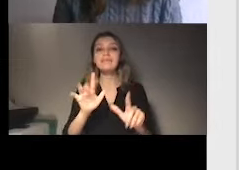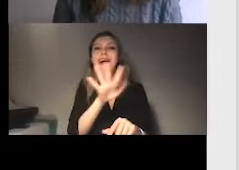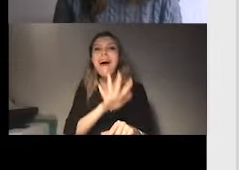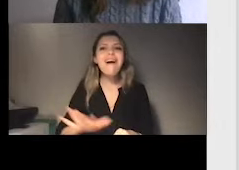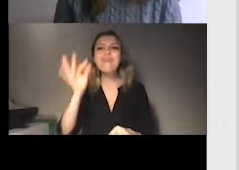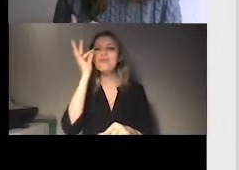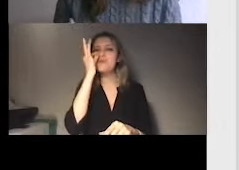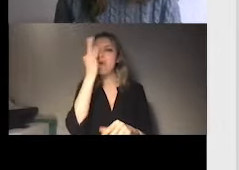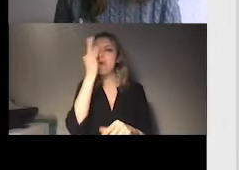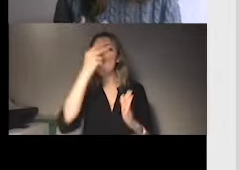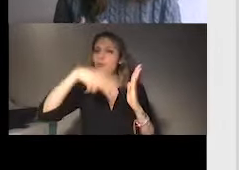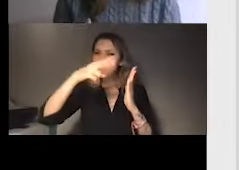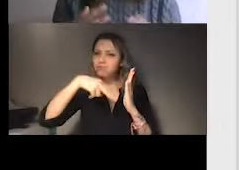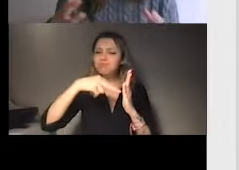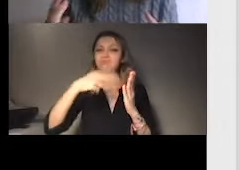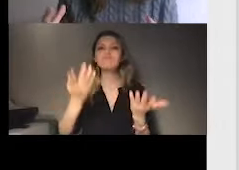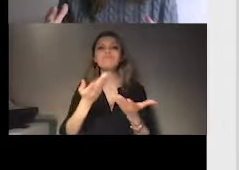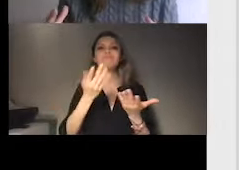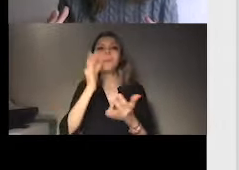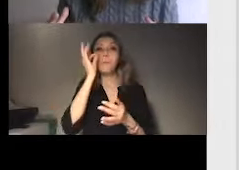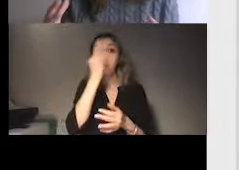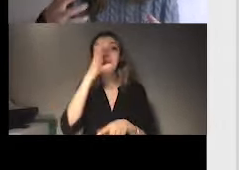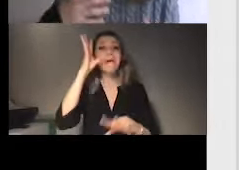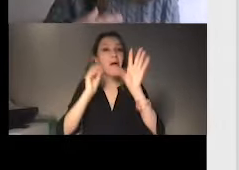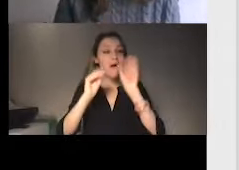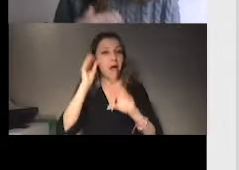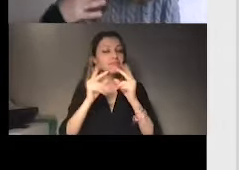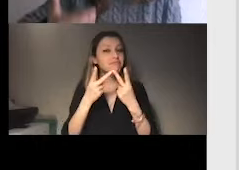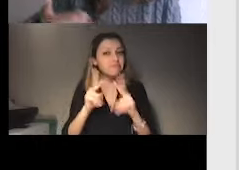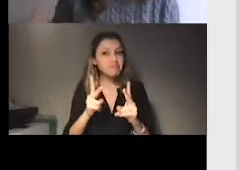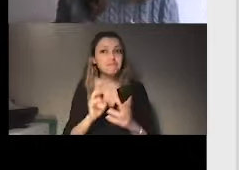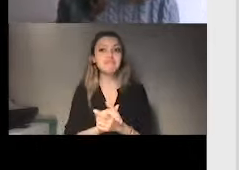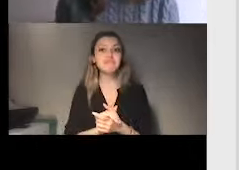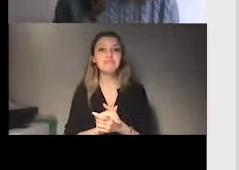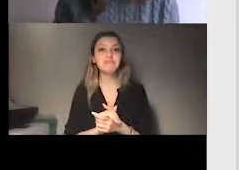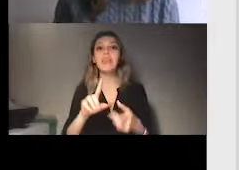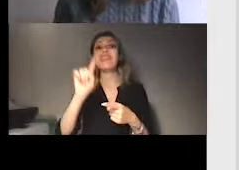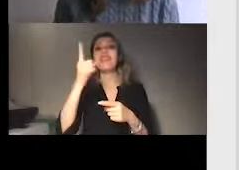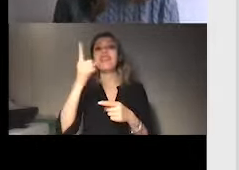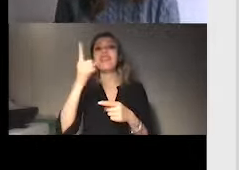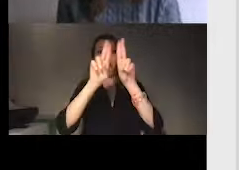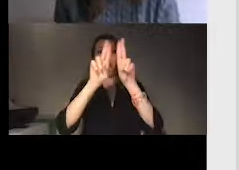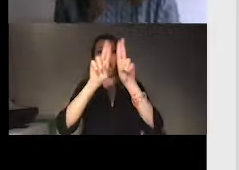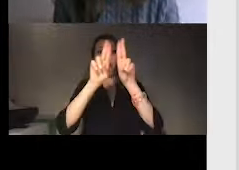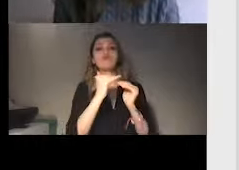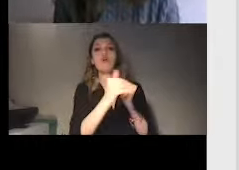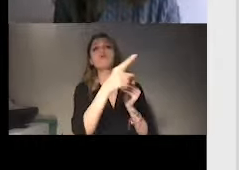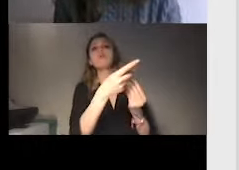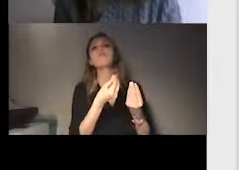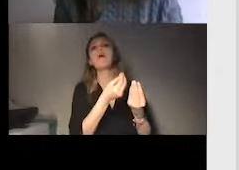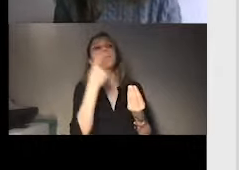not only the international community, so the other states that basically made the